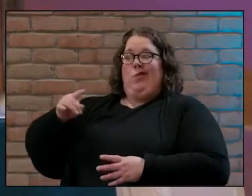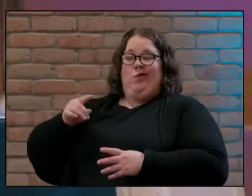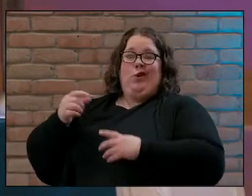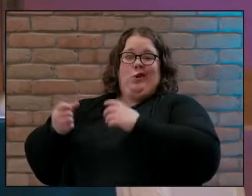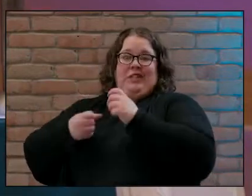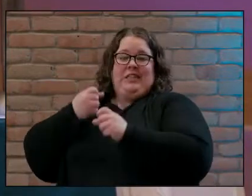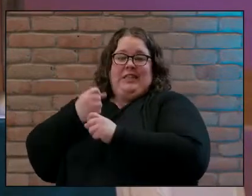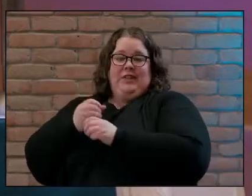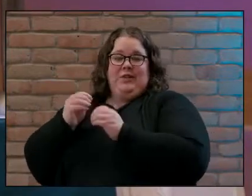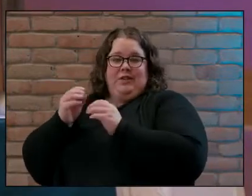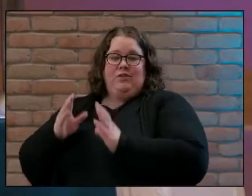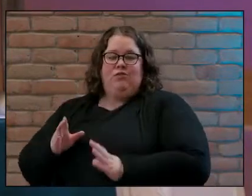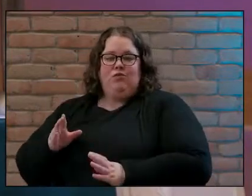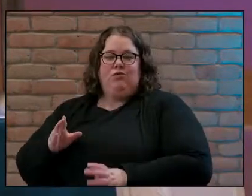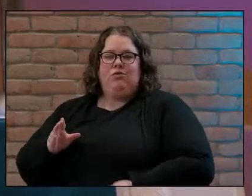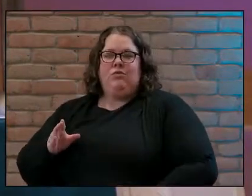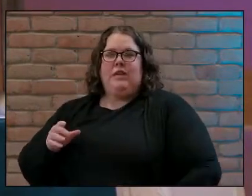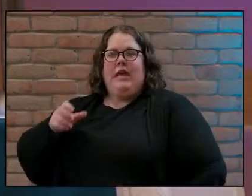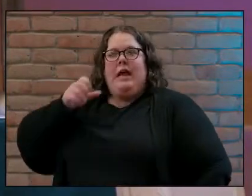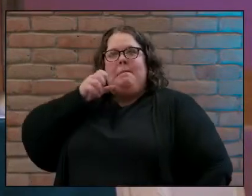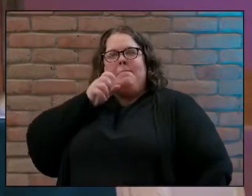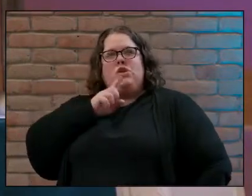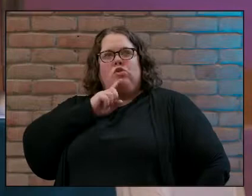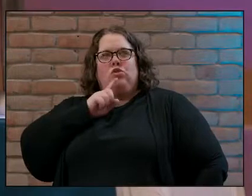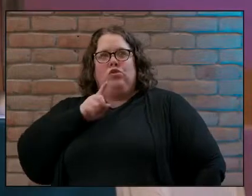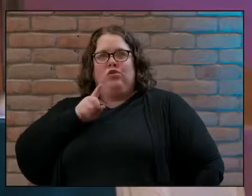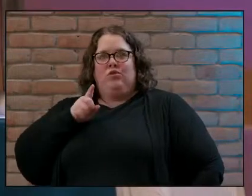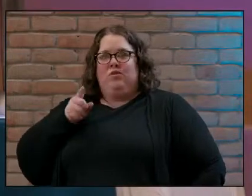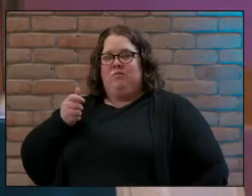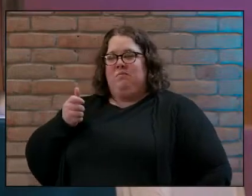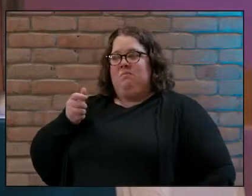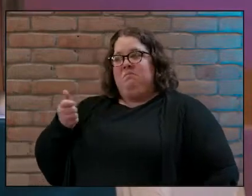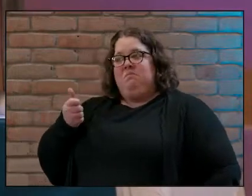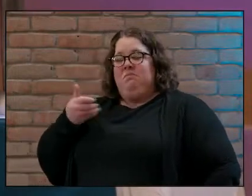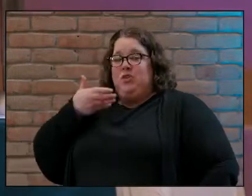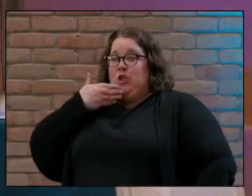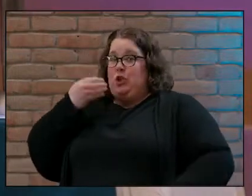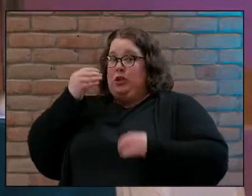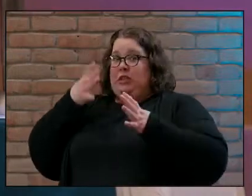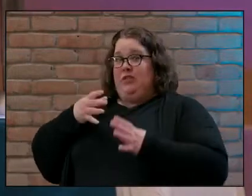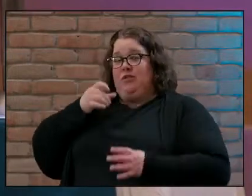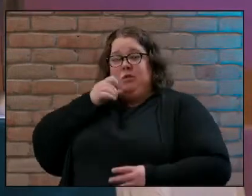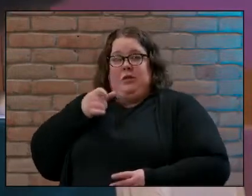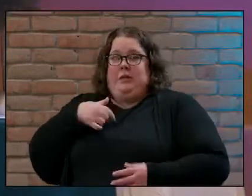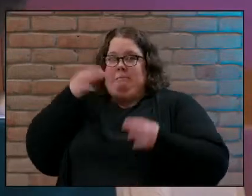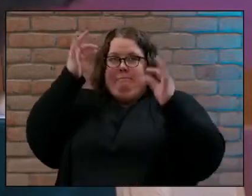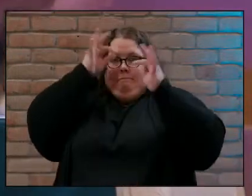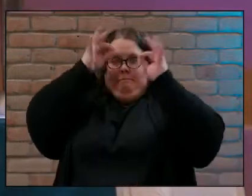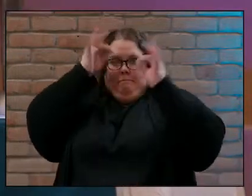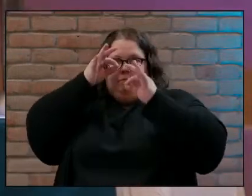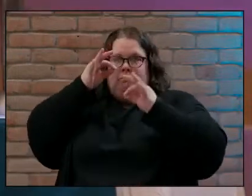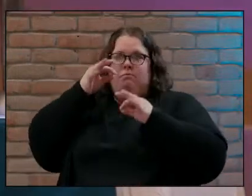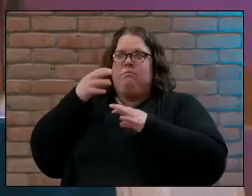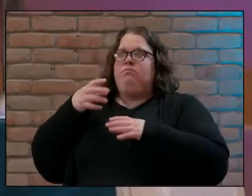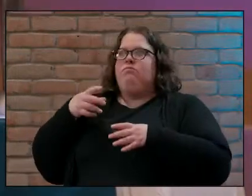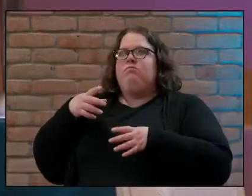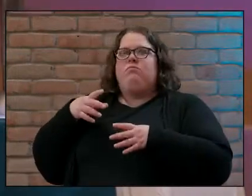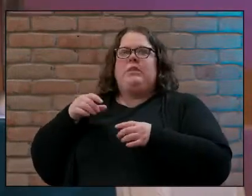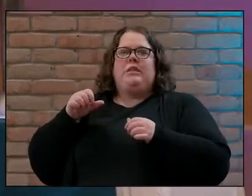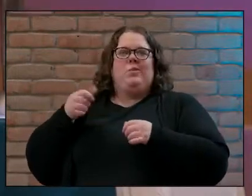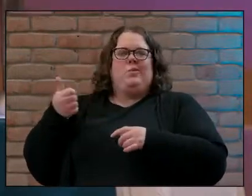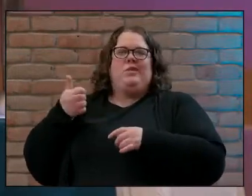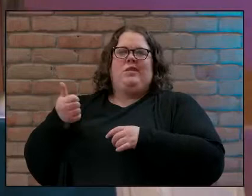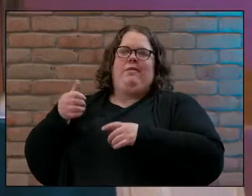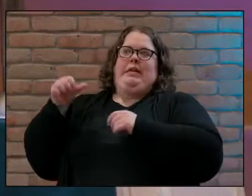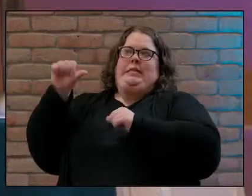and I don't know if he was a very good teacher or not it was he had been a scientist out in the field for some time so